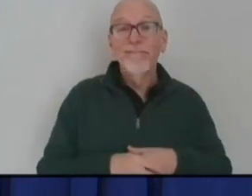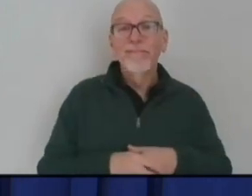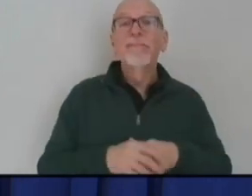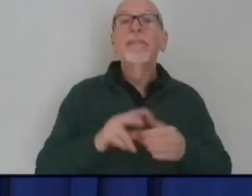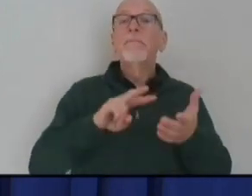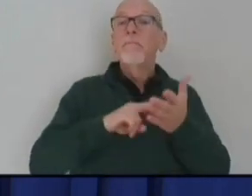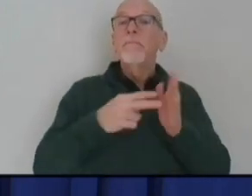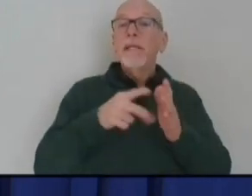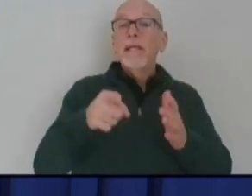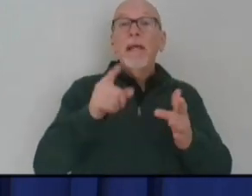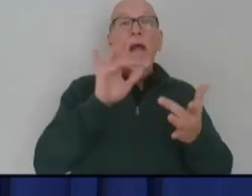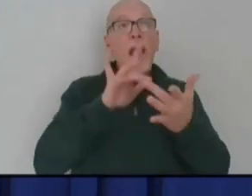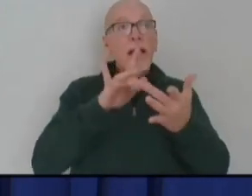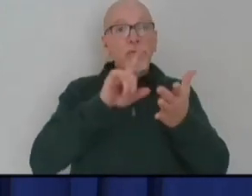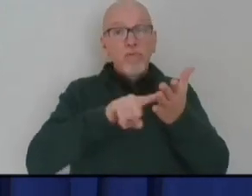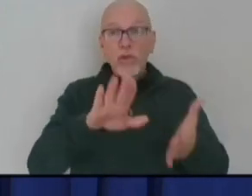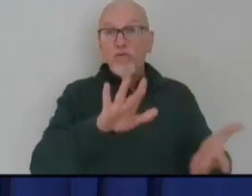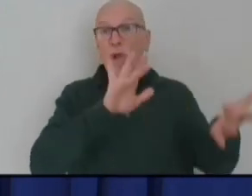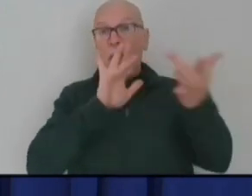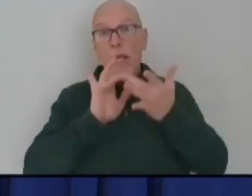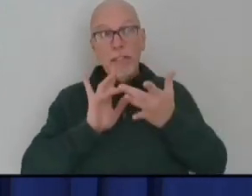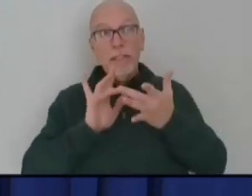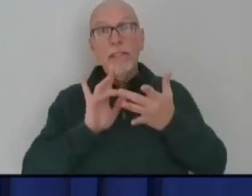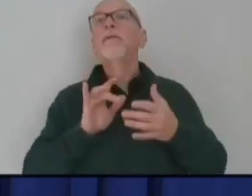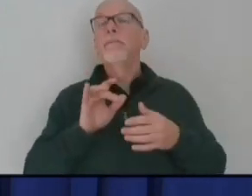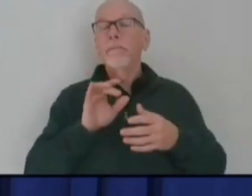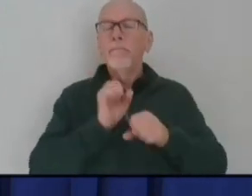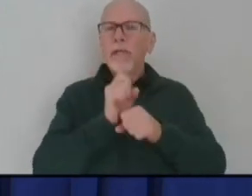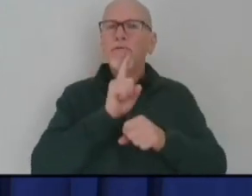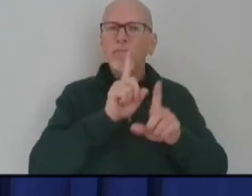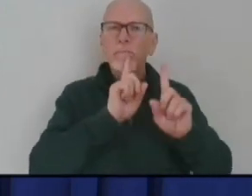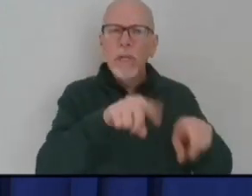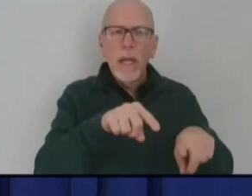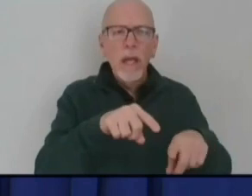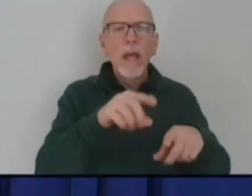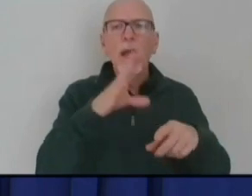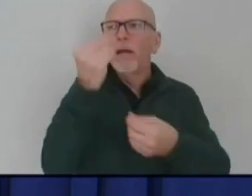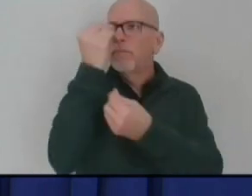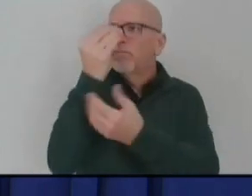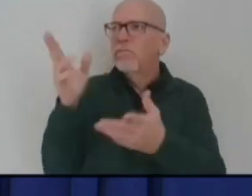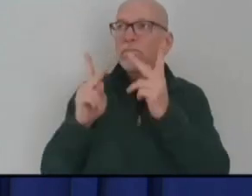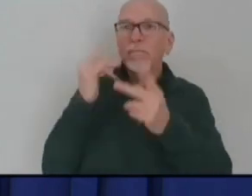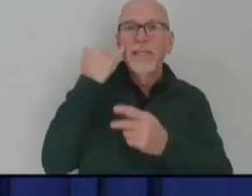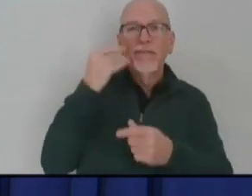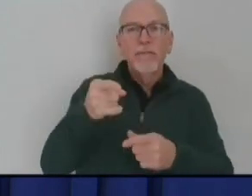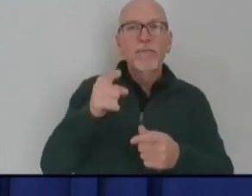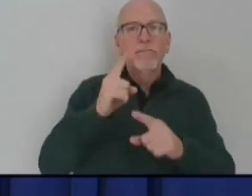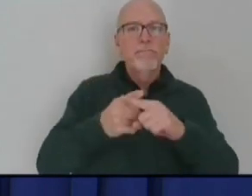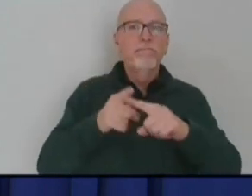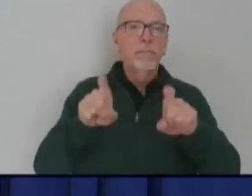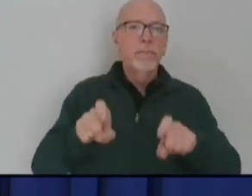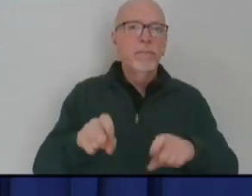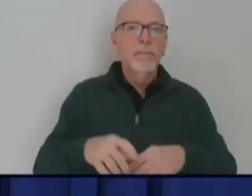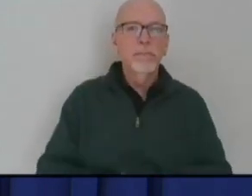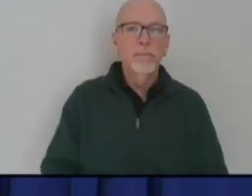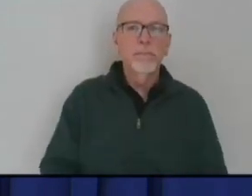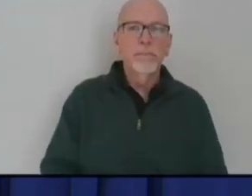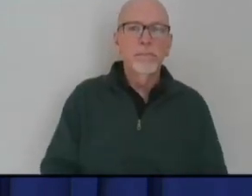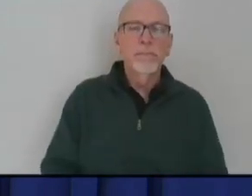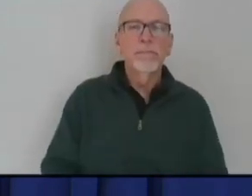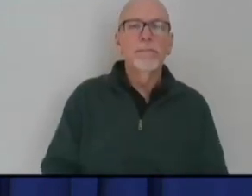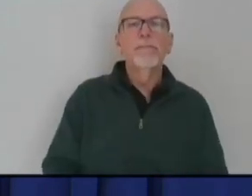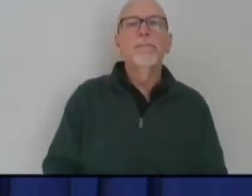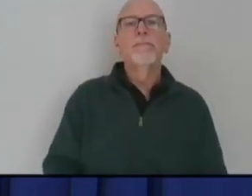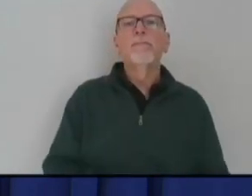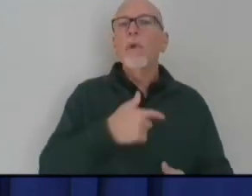tracers and letting those you've been in close contact with know if you test positive. I want to be clear that we have not